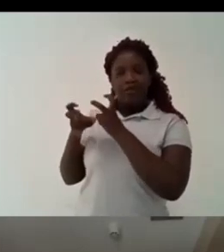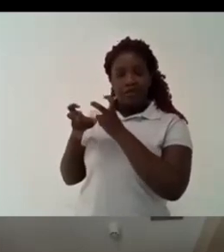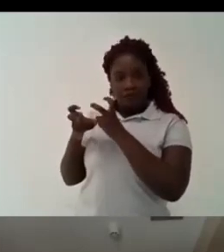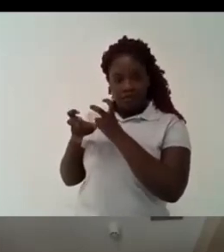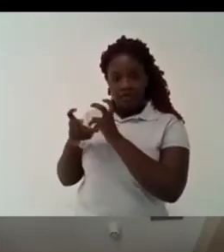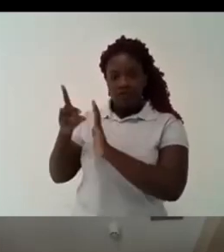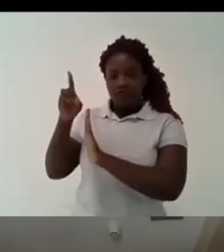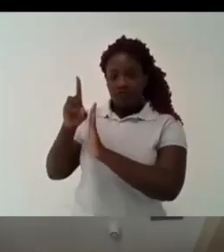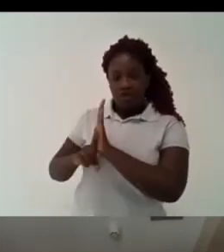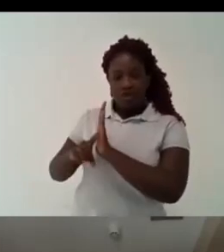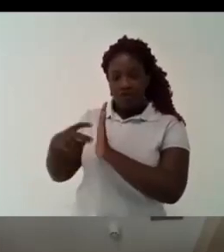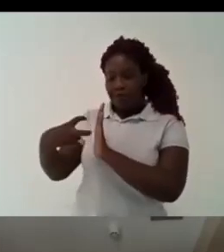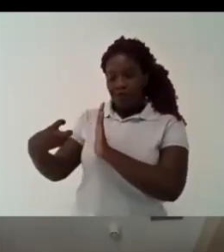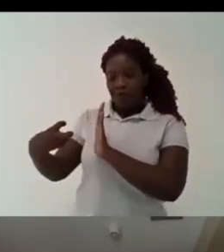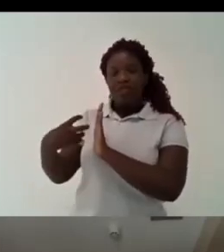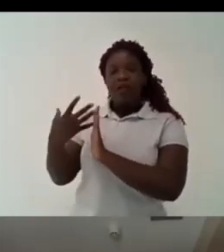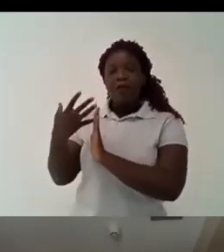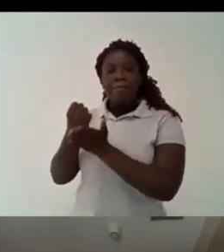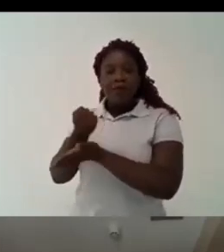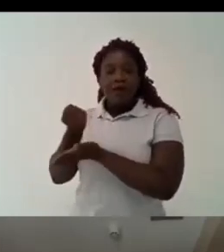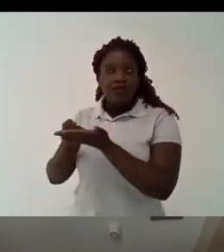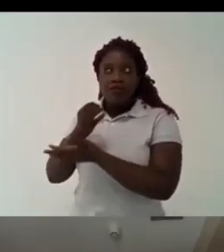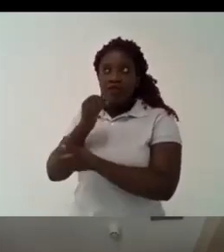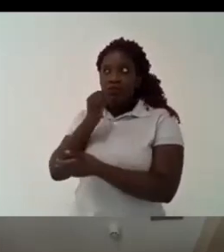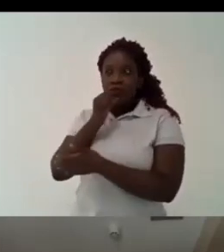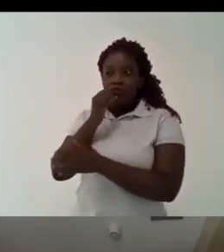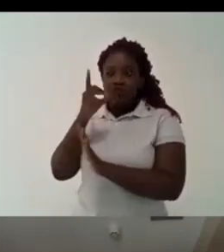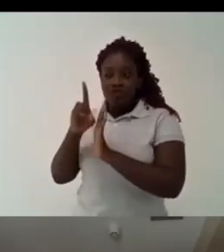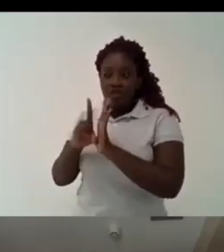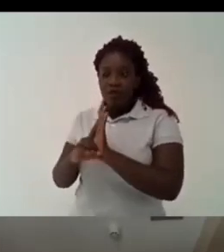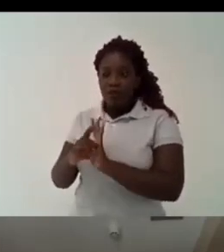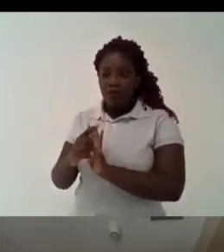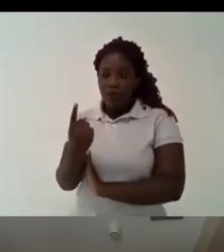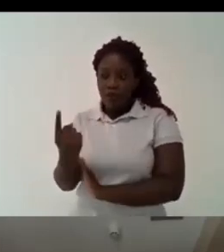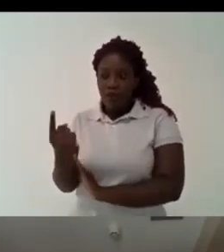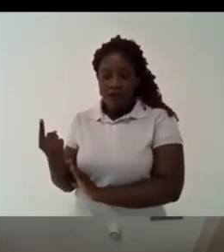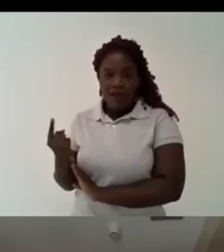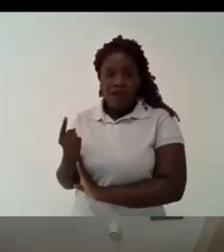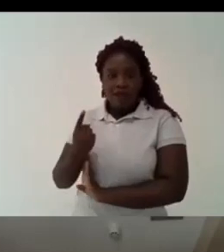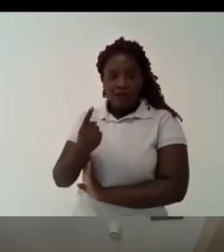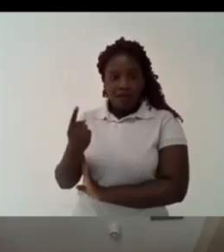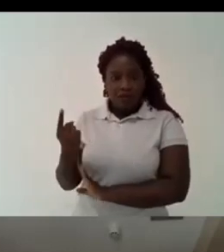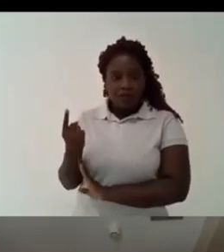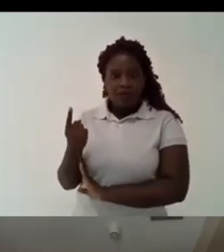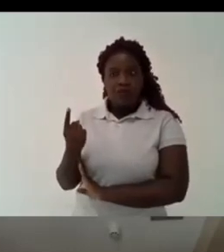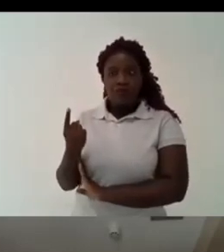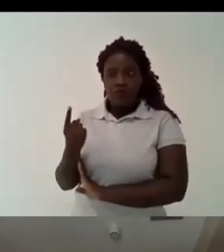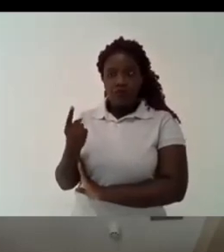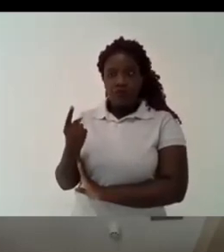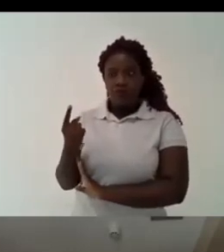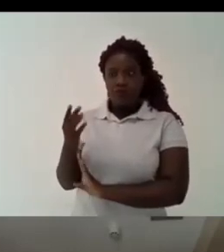recognize the basic individual rights of the citizens